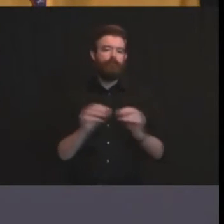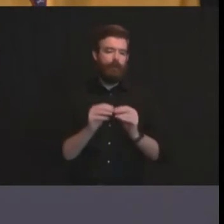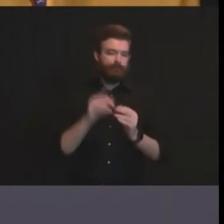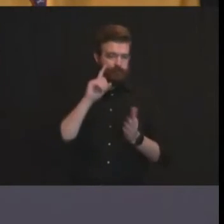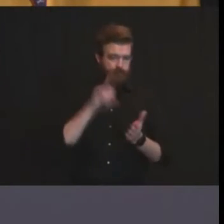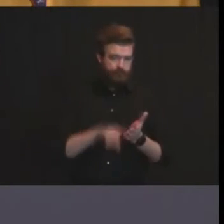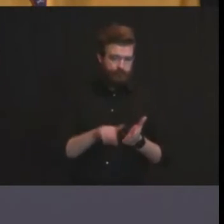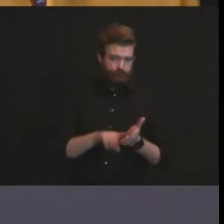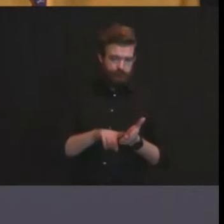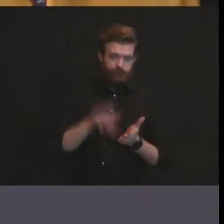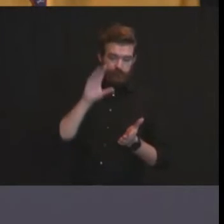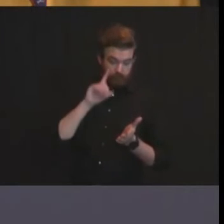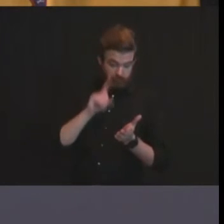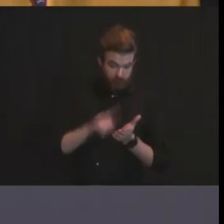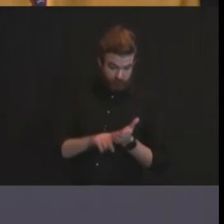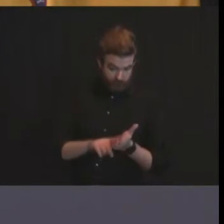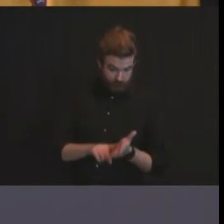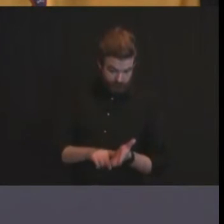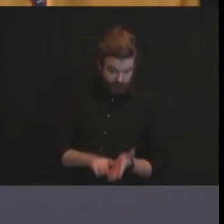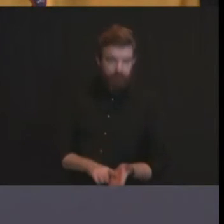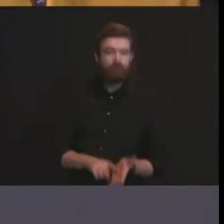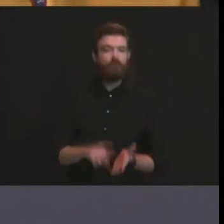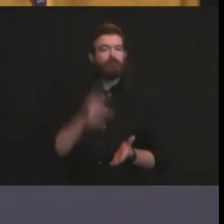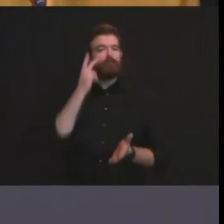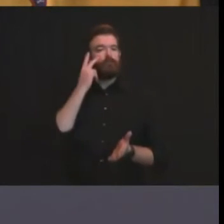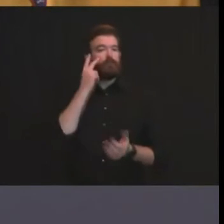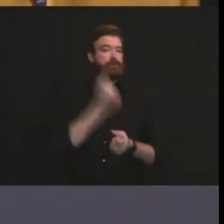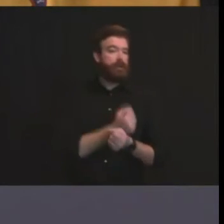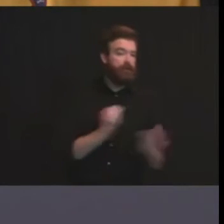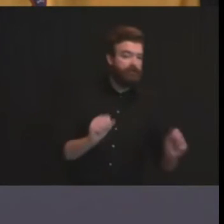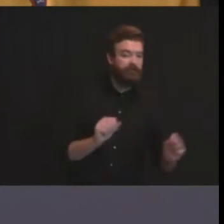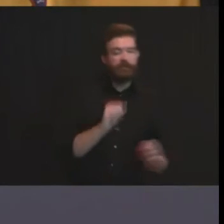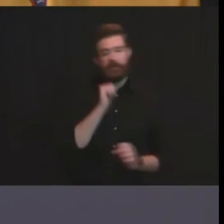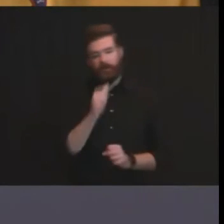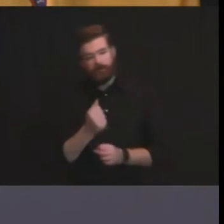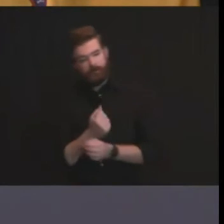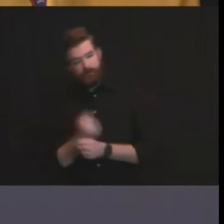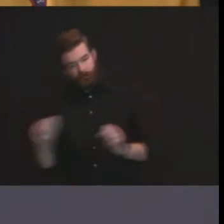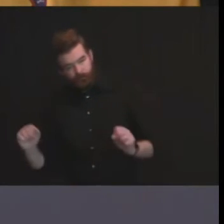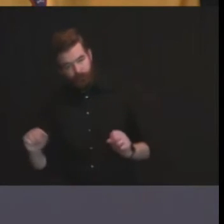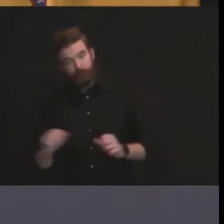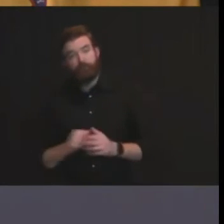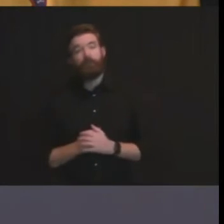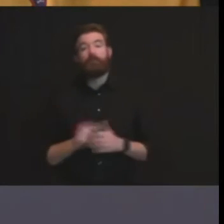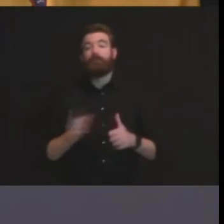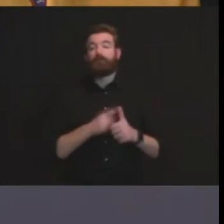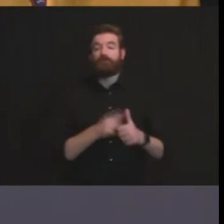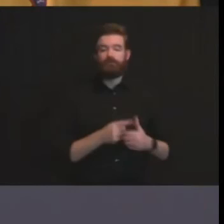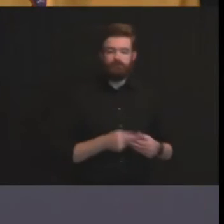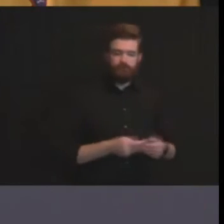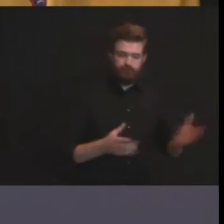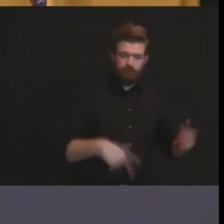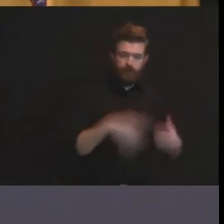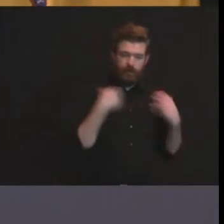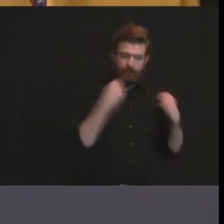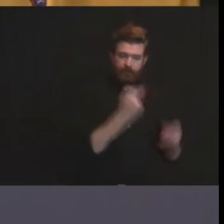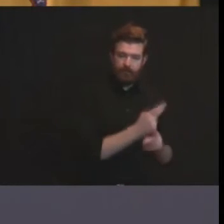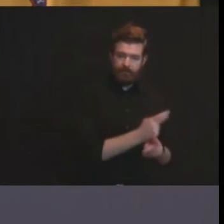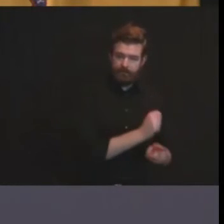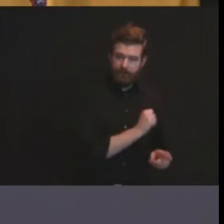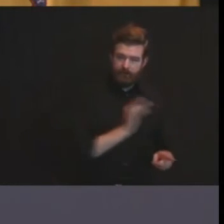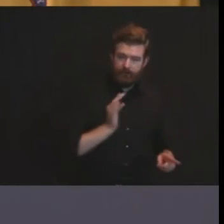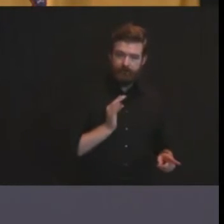get it uh and again it's going to be vulnerable populations frontline workers health care workers the folks you'd expect us to have up front